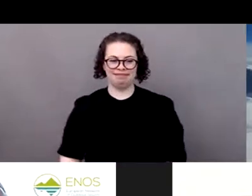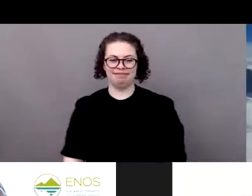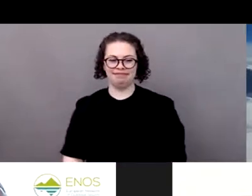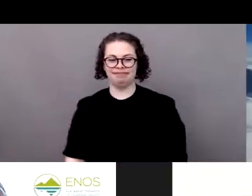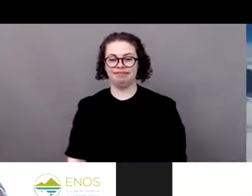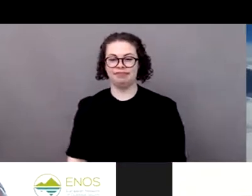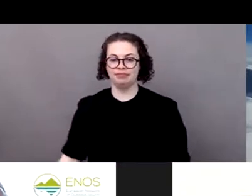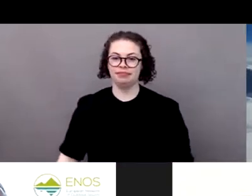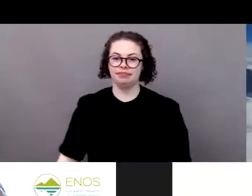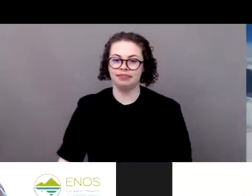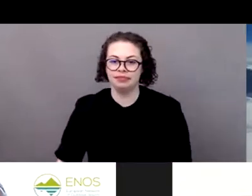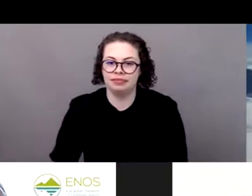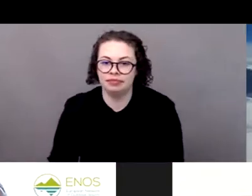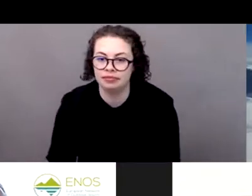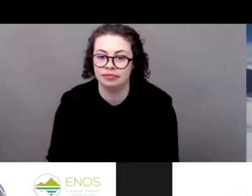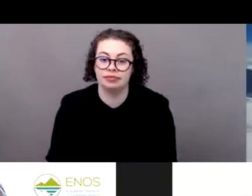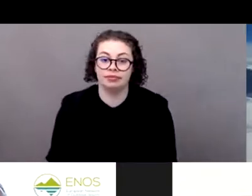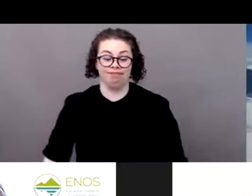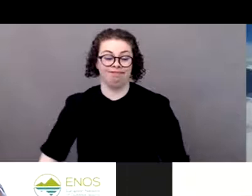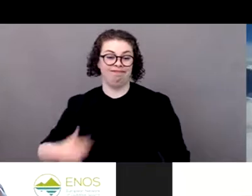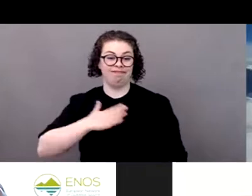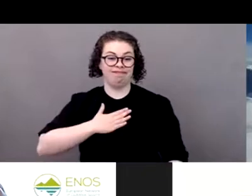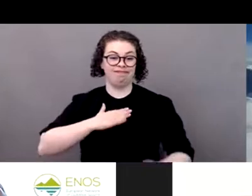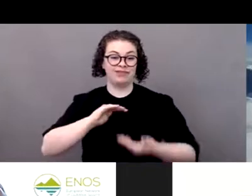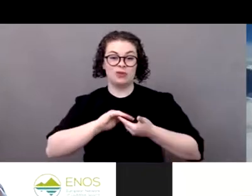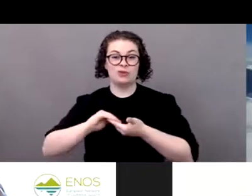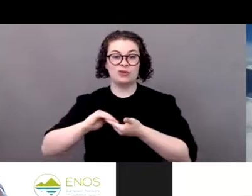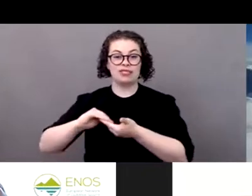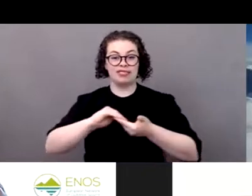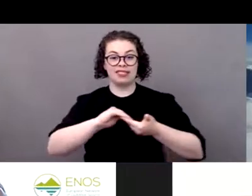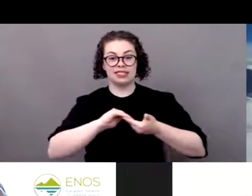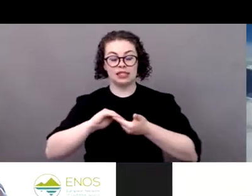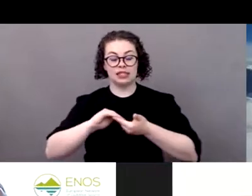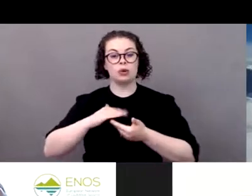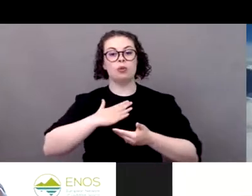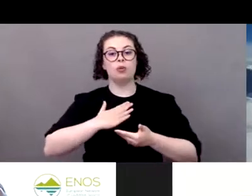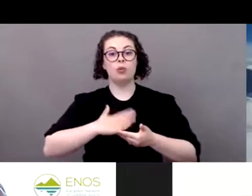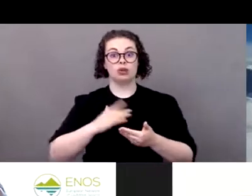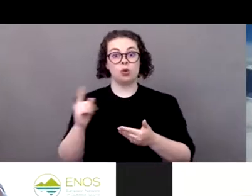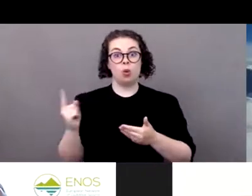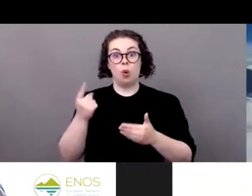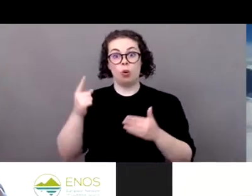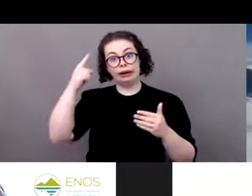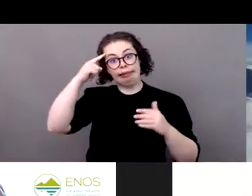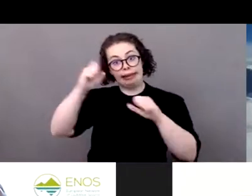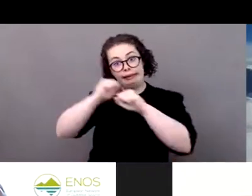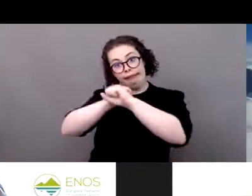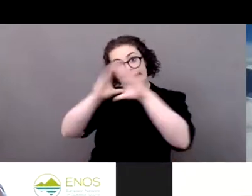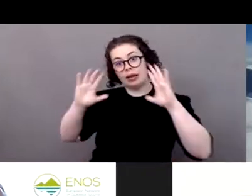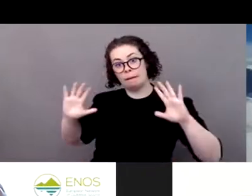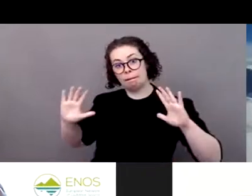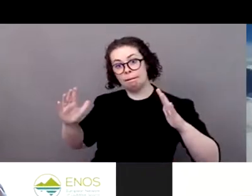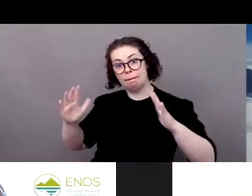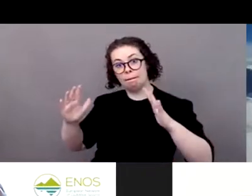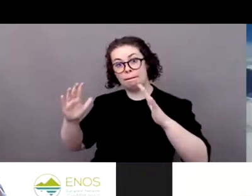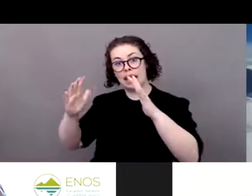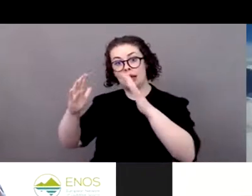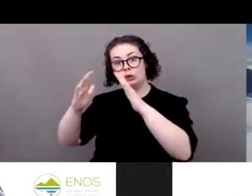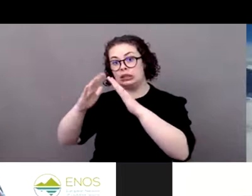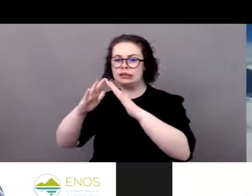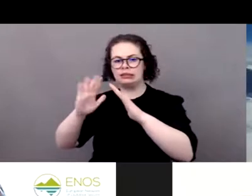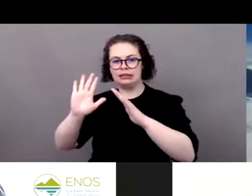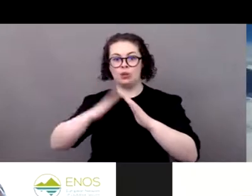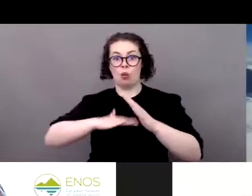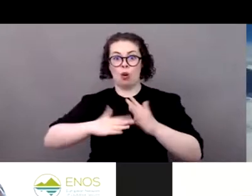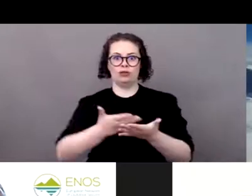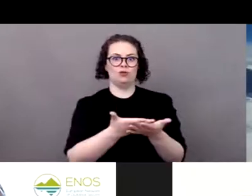of course, Protect Our Winters, we're trying to really represent the entire outer community, but as our name implies, we are very